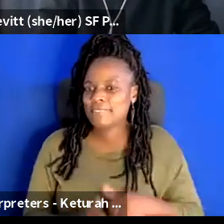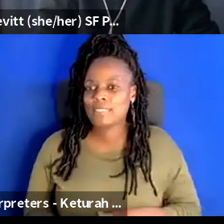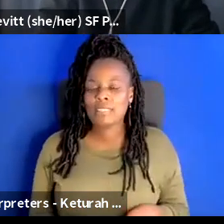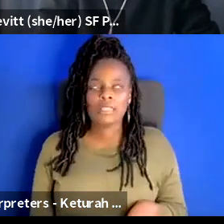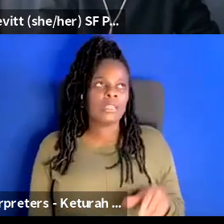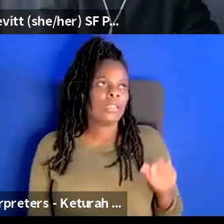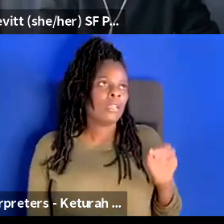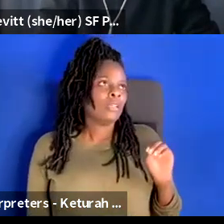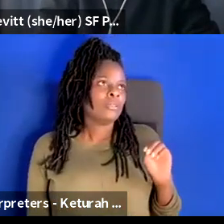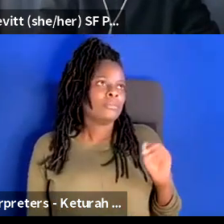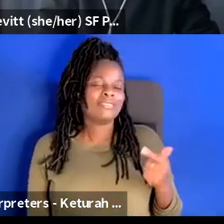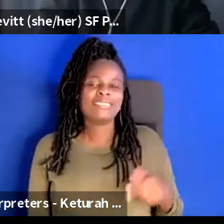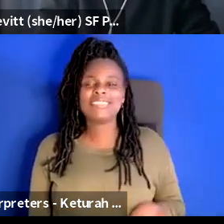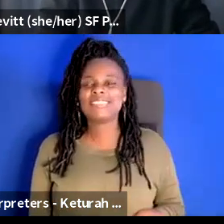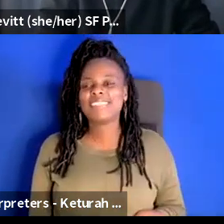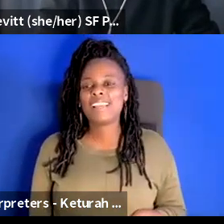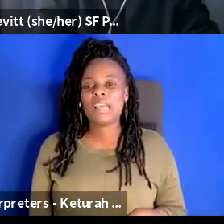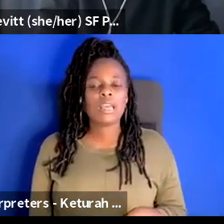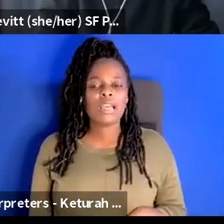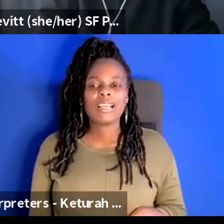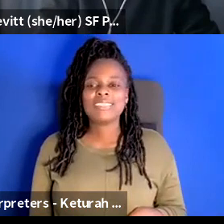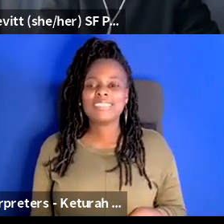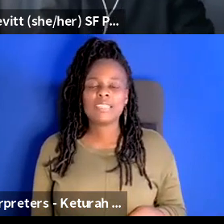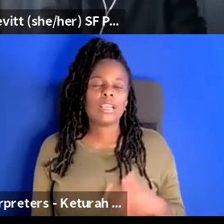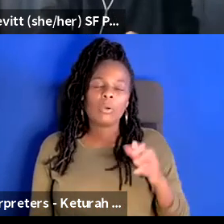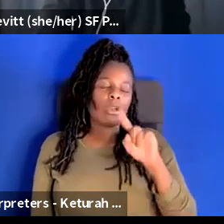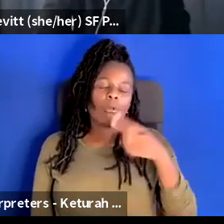um yeah we only have 90 minutes